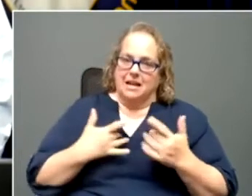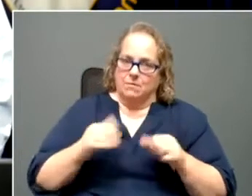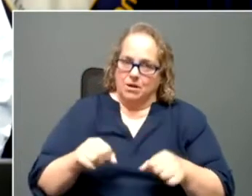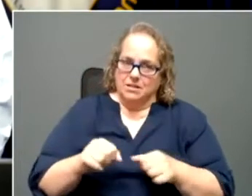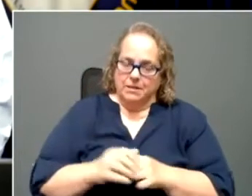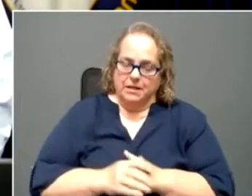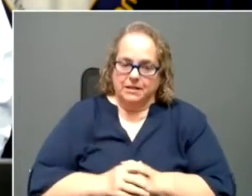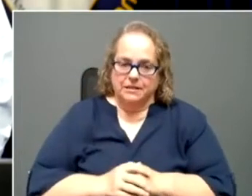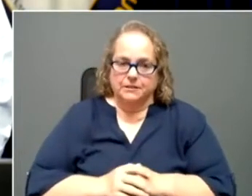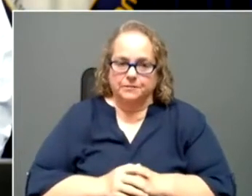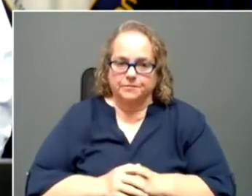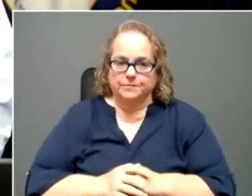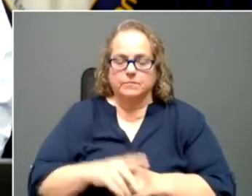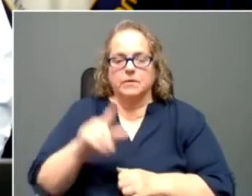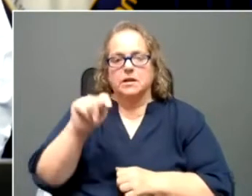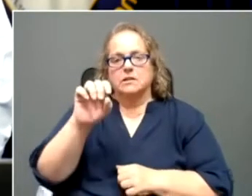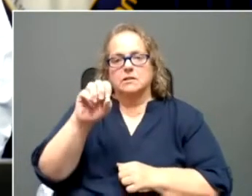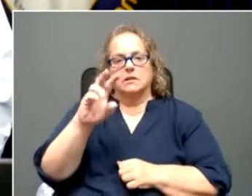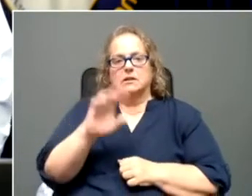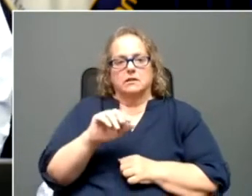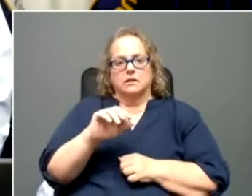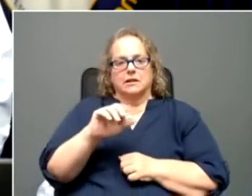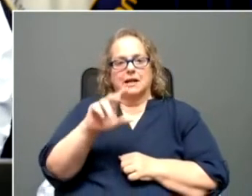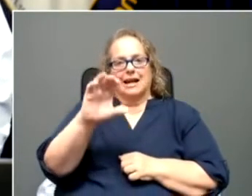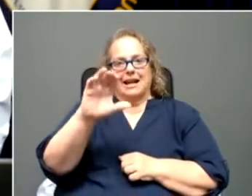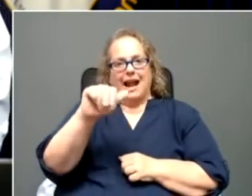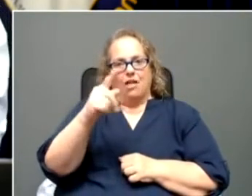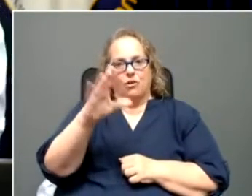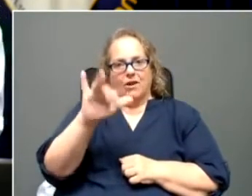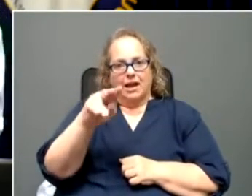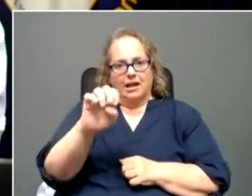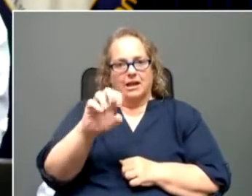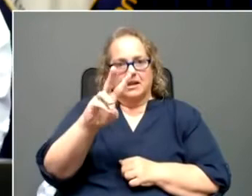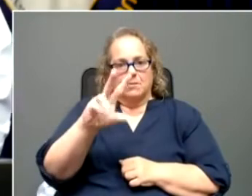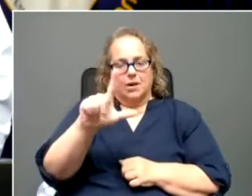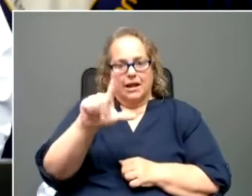Uh, Tom late. Oh, no, Catherine Collins Wlex.